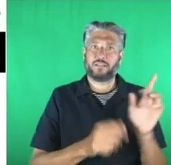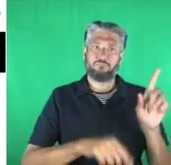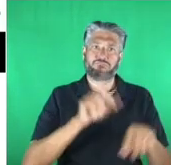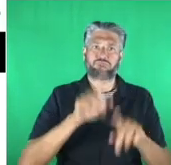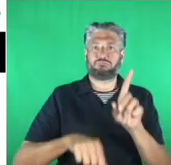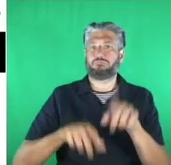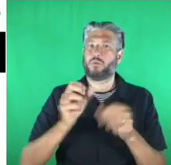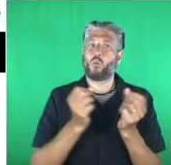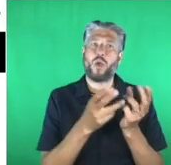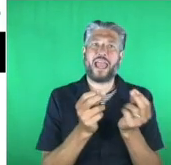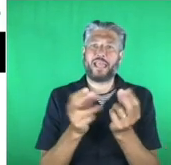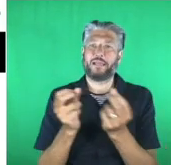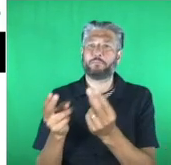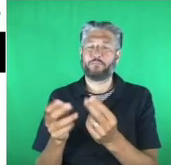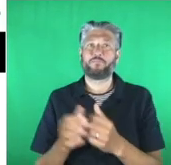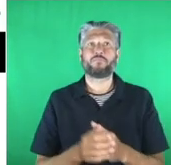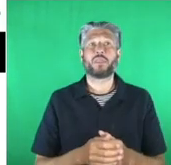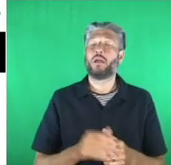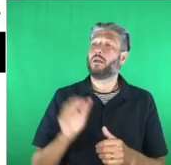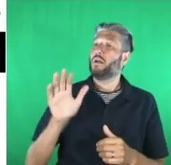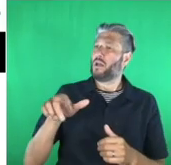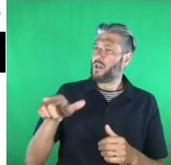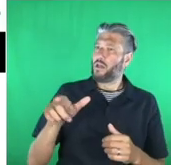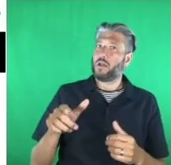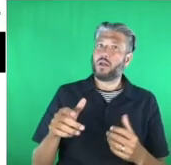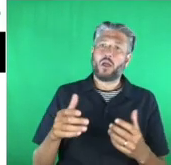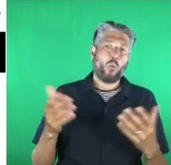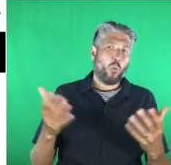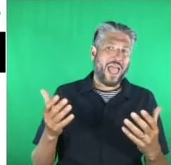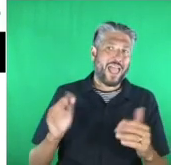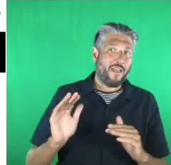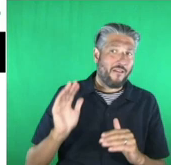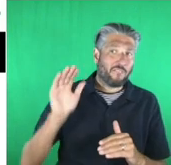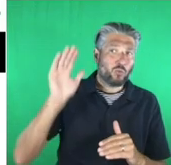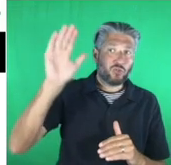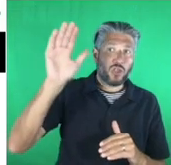Harben, where do you see technology taking us in the years to come.